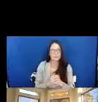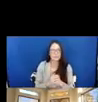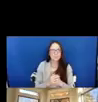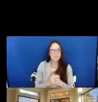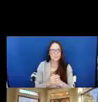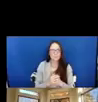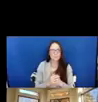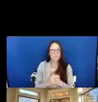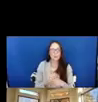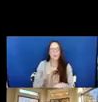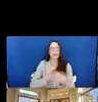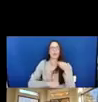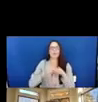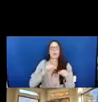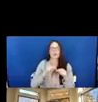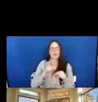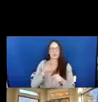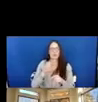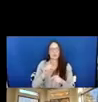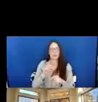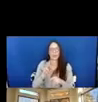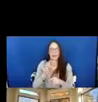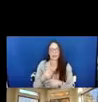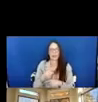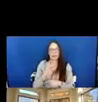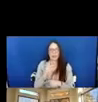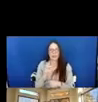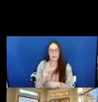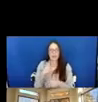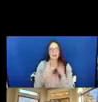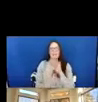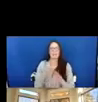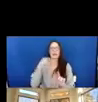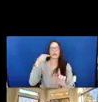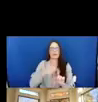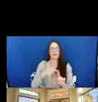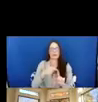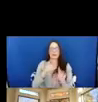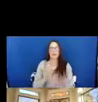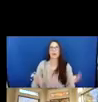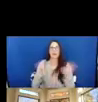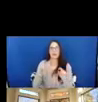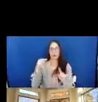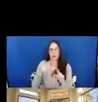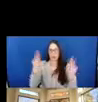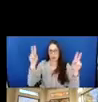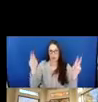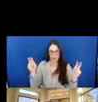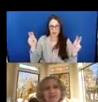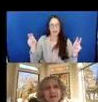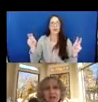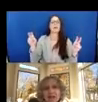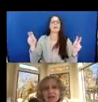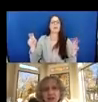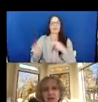Going back to Carol Gillian, I did find this very important point. The threat of disruption of